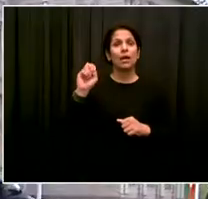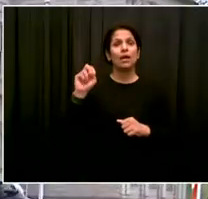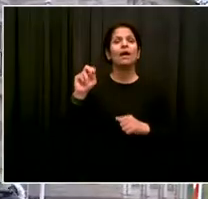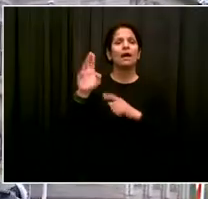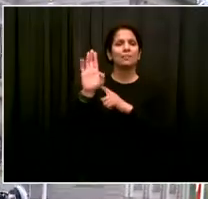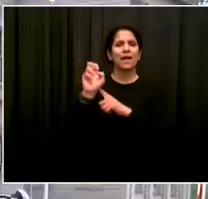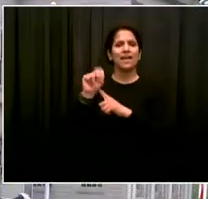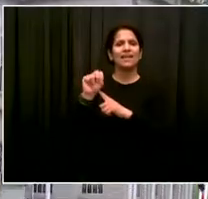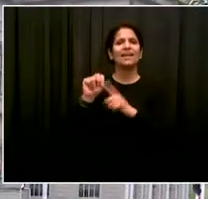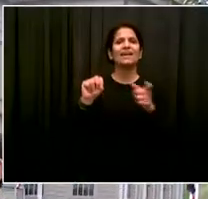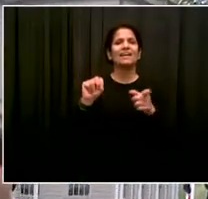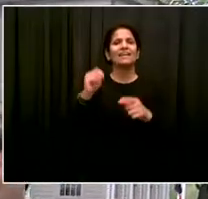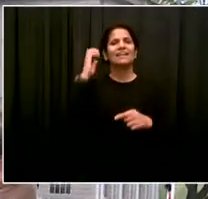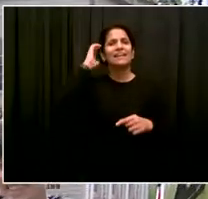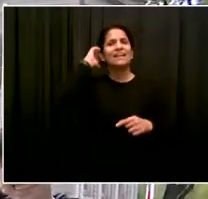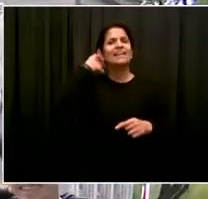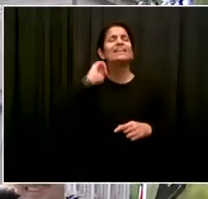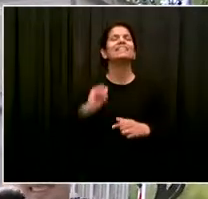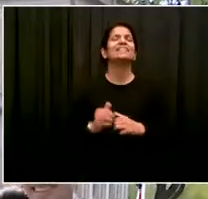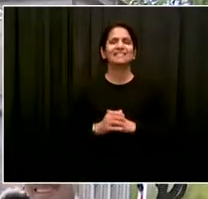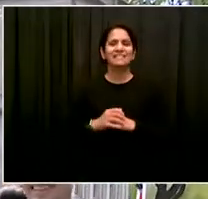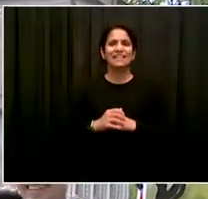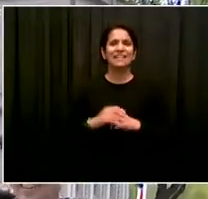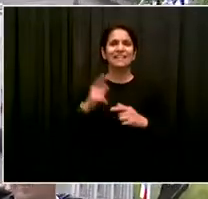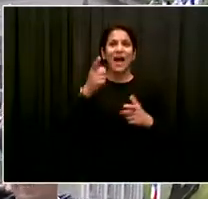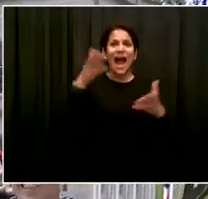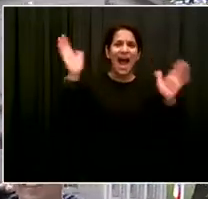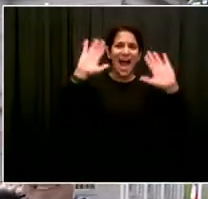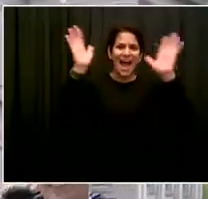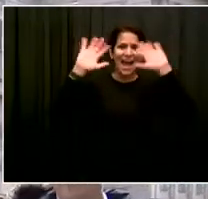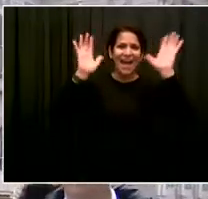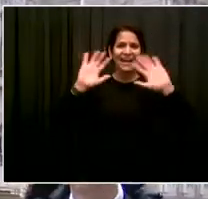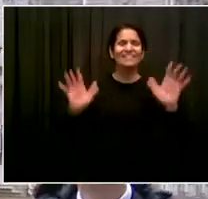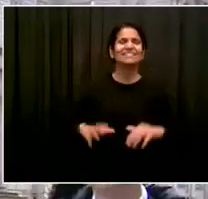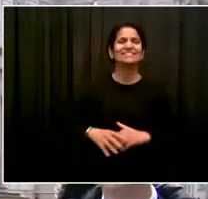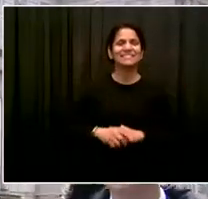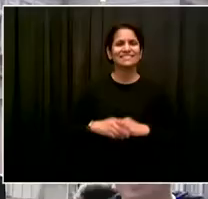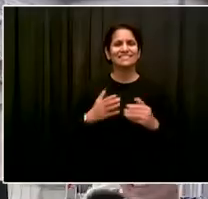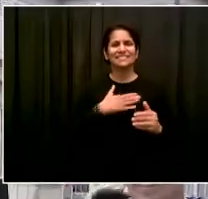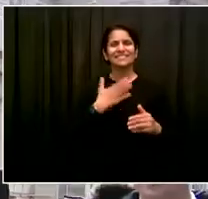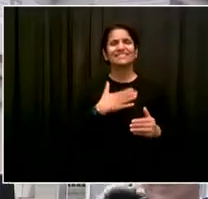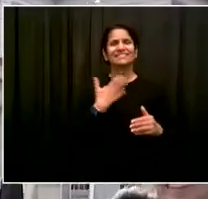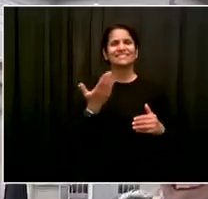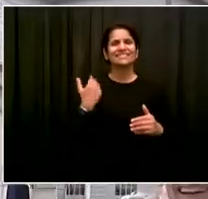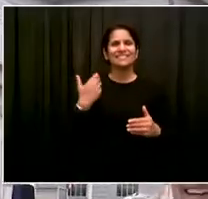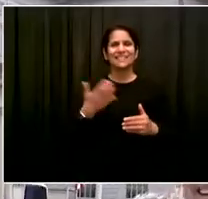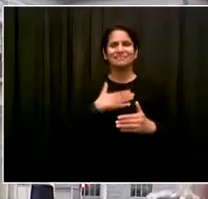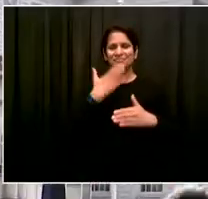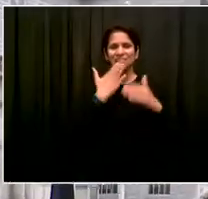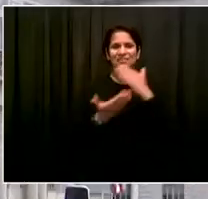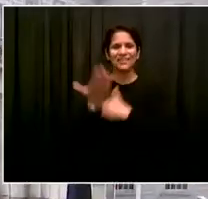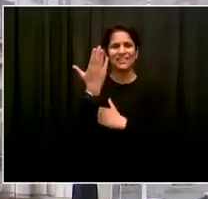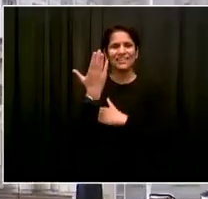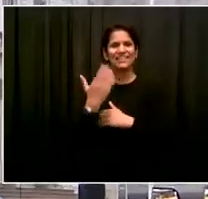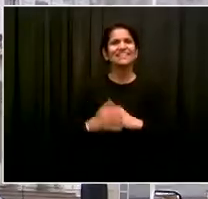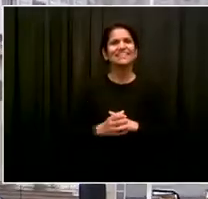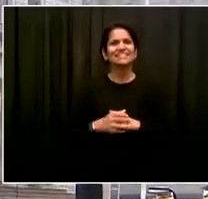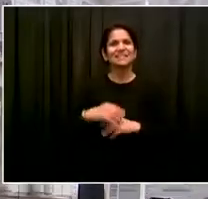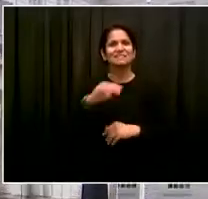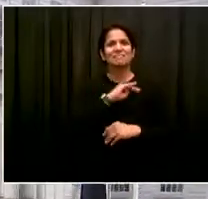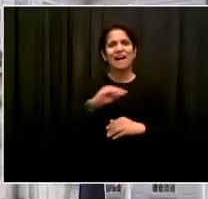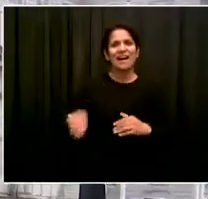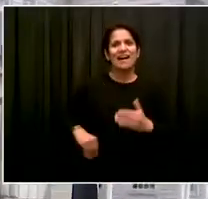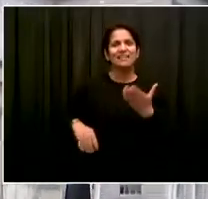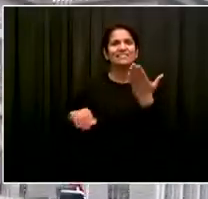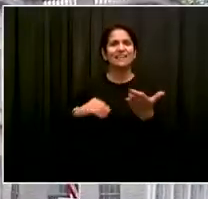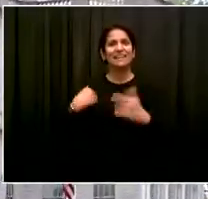Good morning, everyone. Happy Earth Day. Good morning, Mr. Mayor. You should be very jealous that you're not out here with the sustainability czar